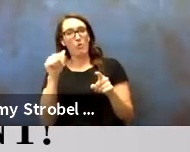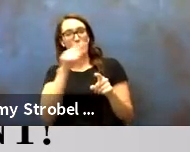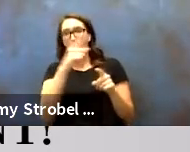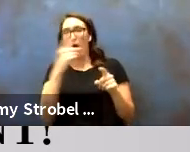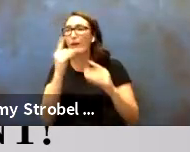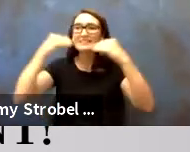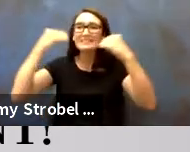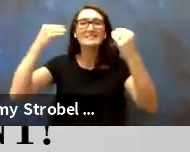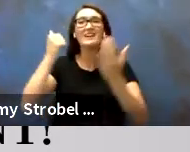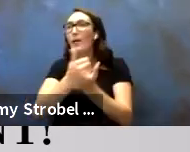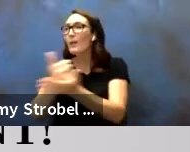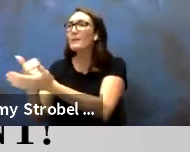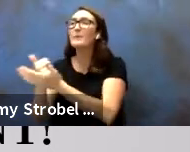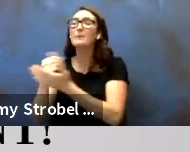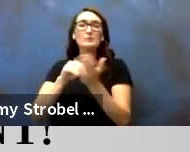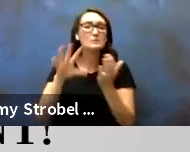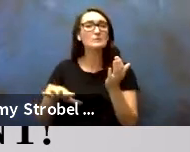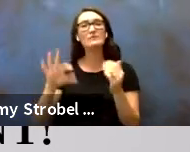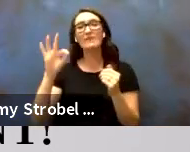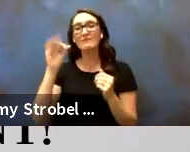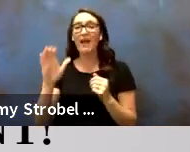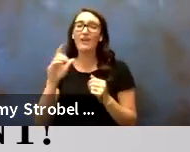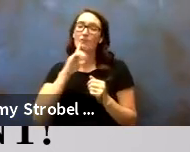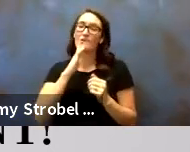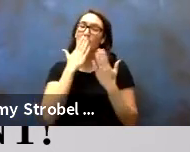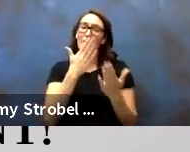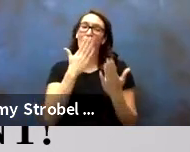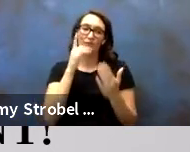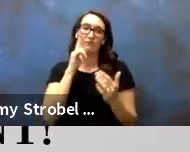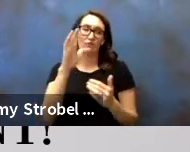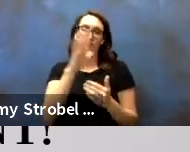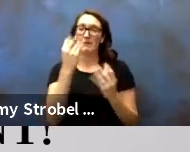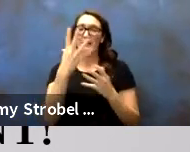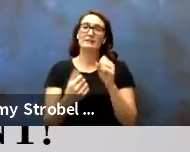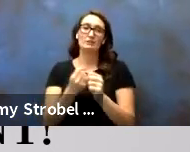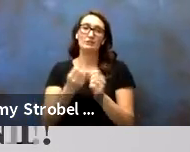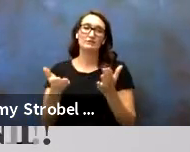students and faculty alike. Thank you so much for your years of service.